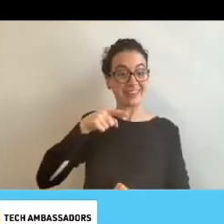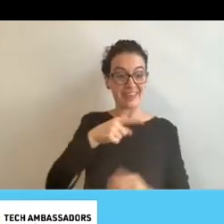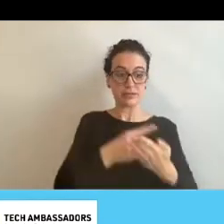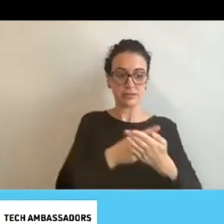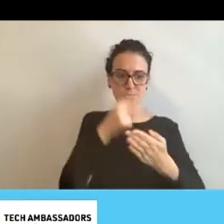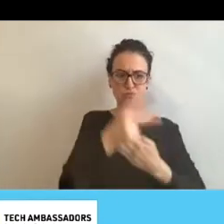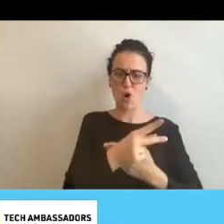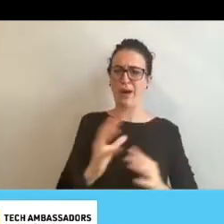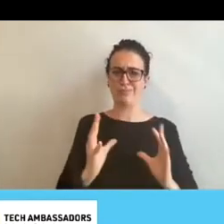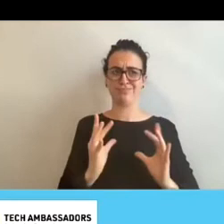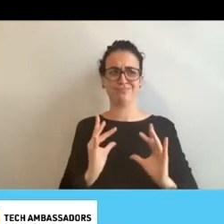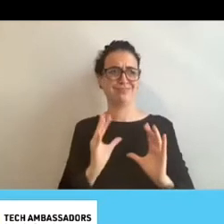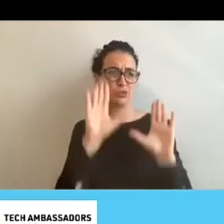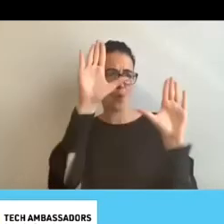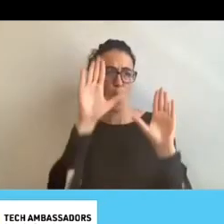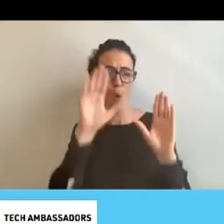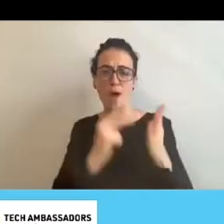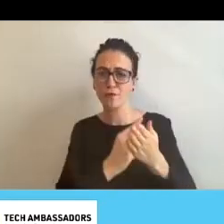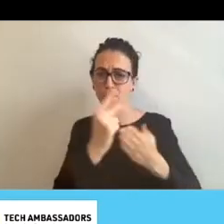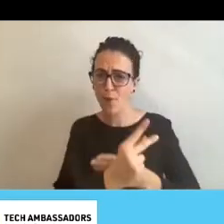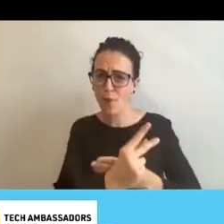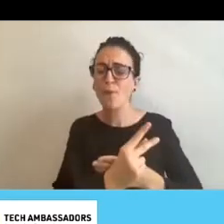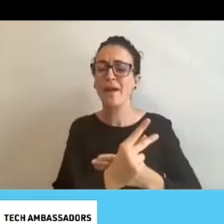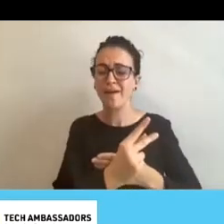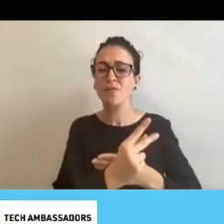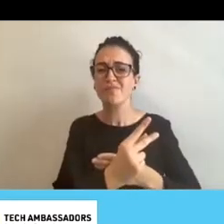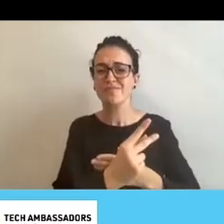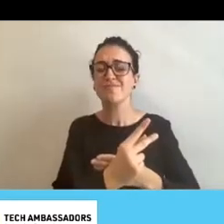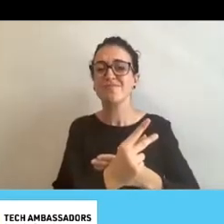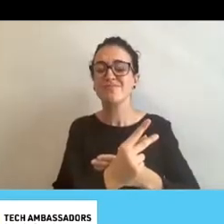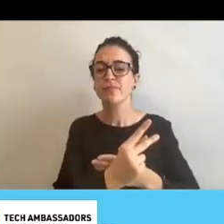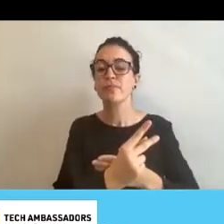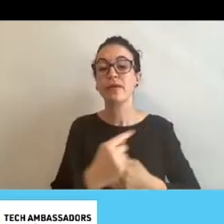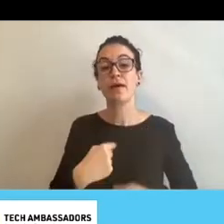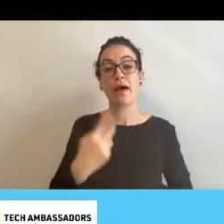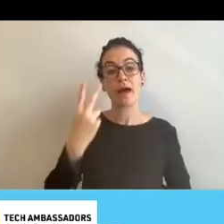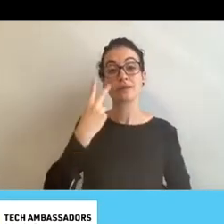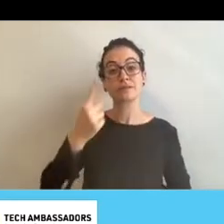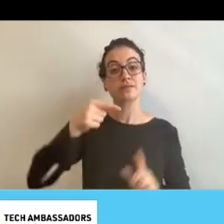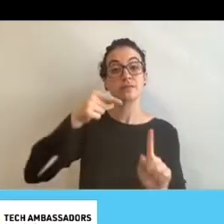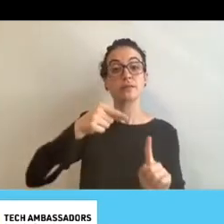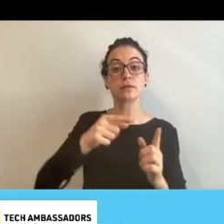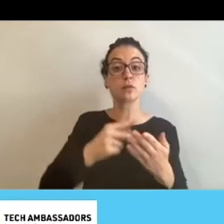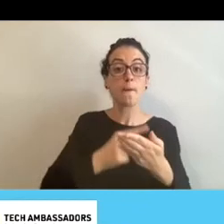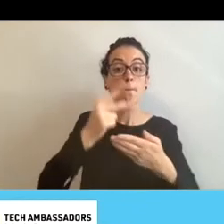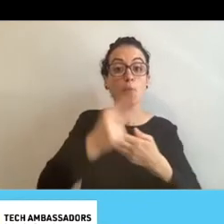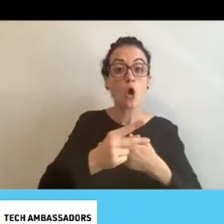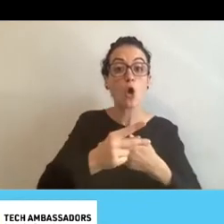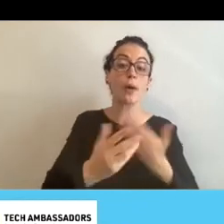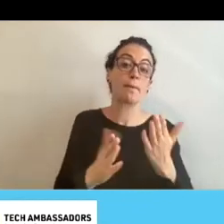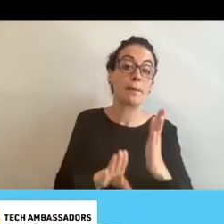program. I see it evolving to the point where